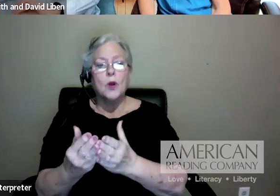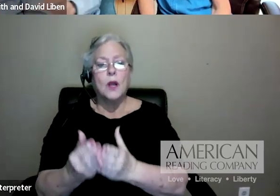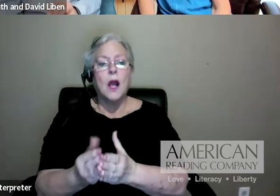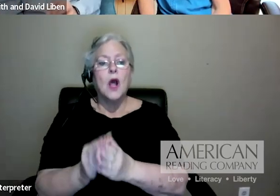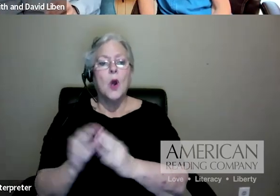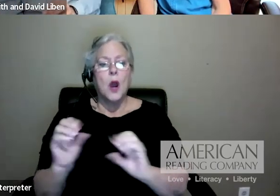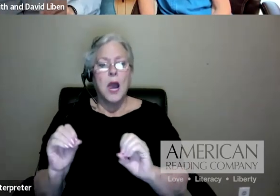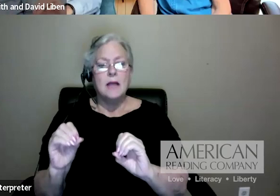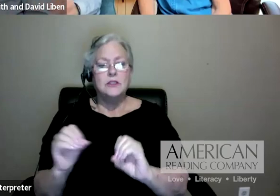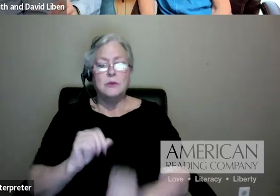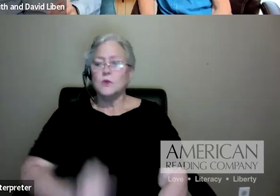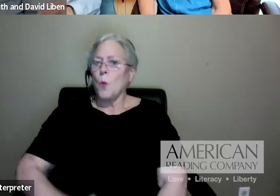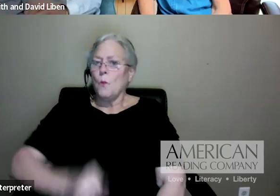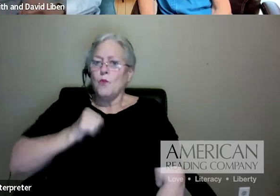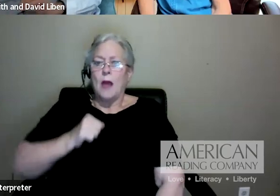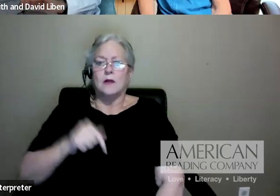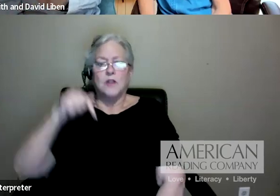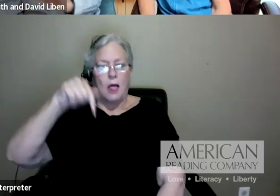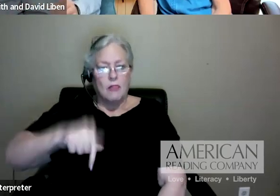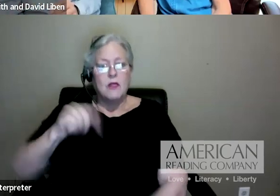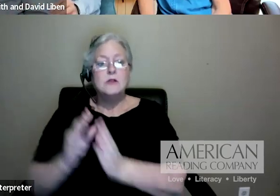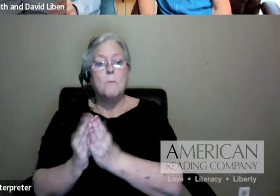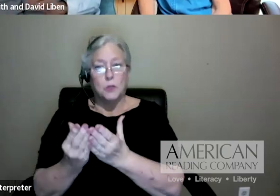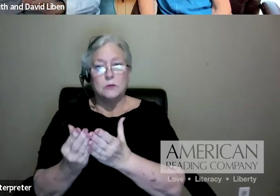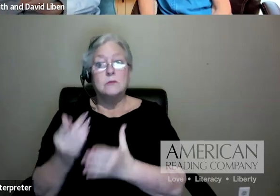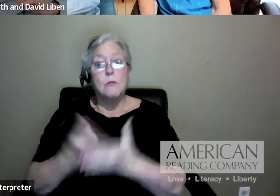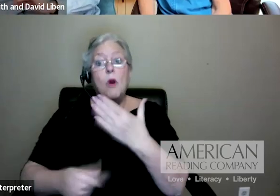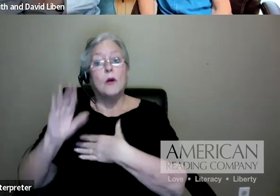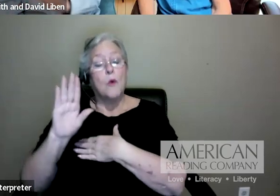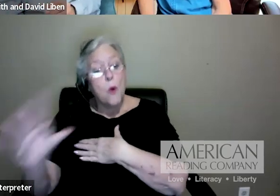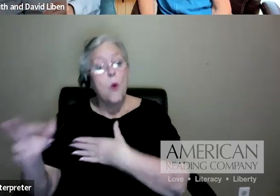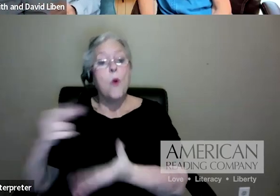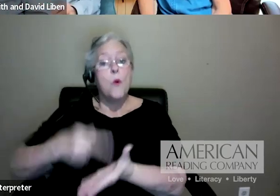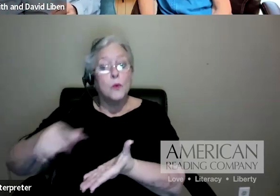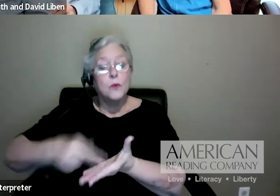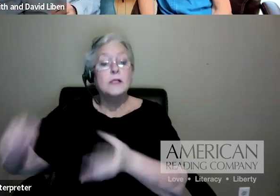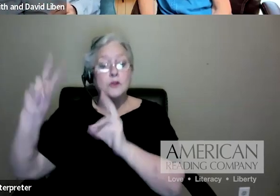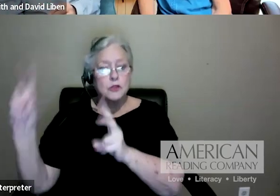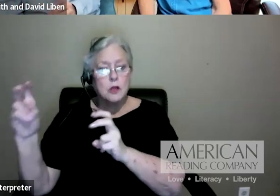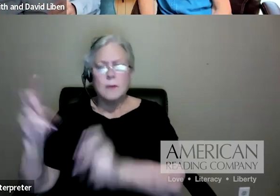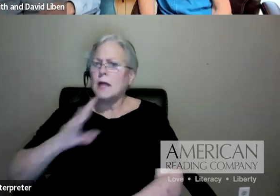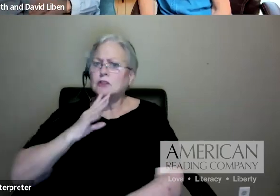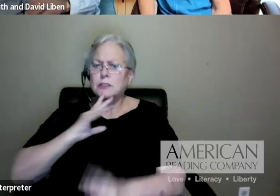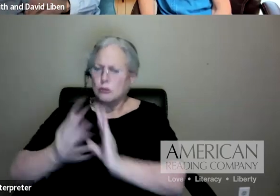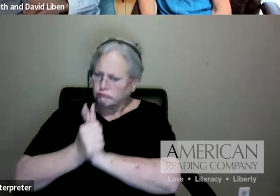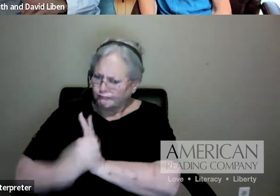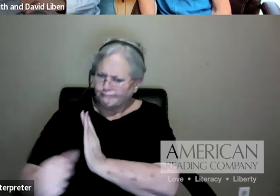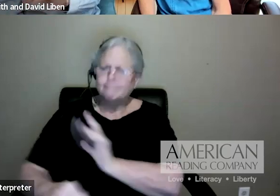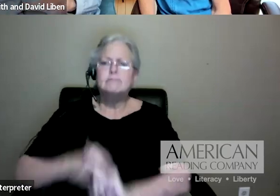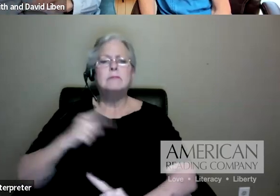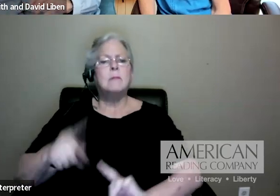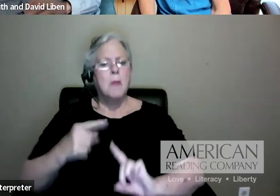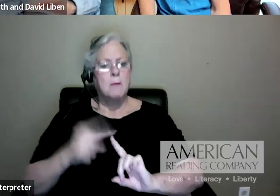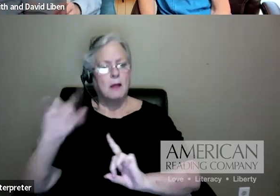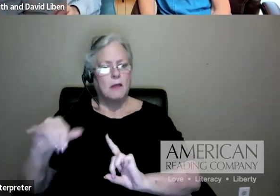so proud of this book because it was part of her research topic. And she spoke very eloquently about that. So there you had